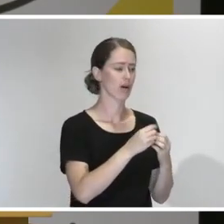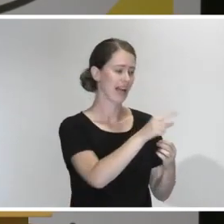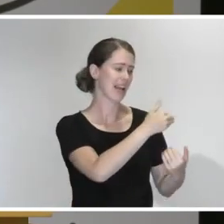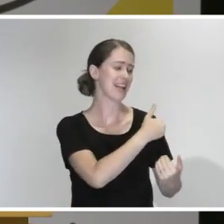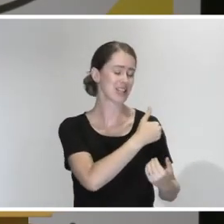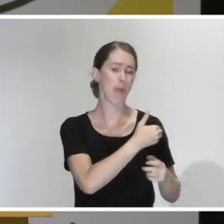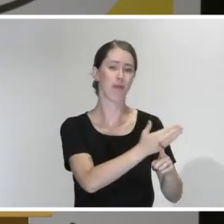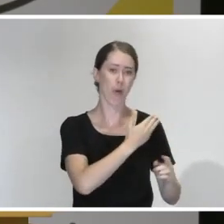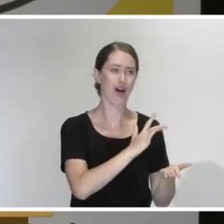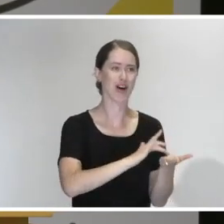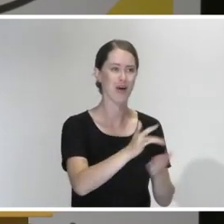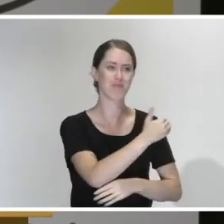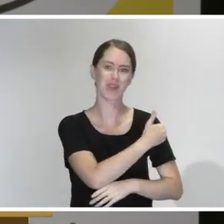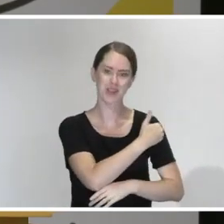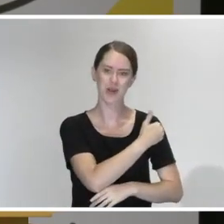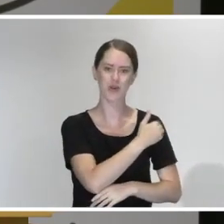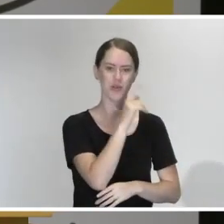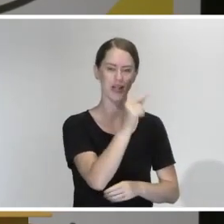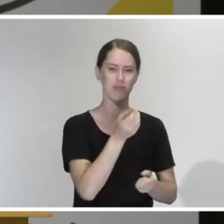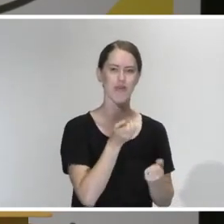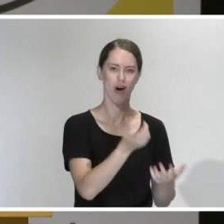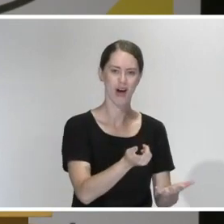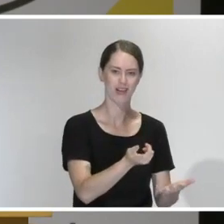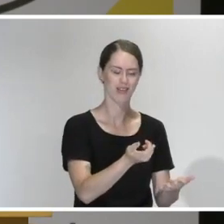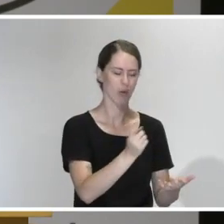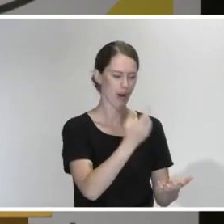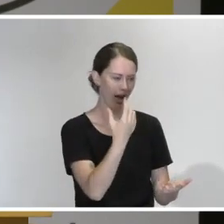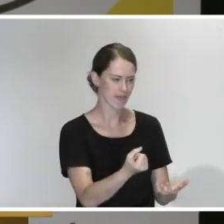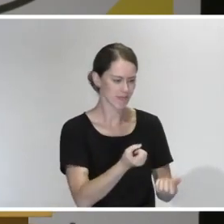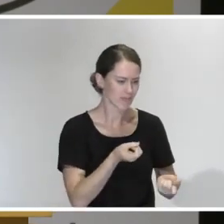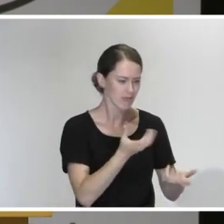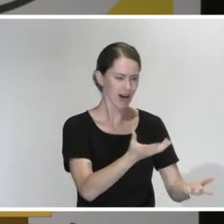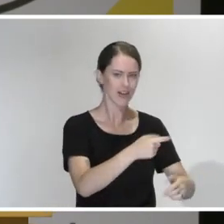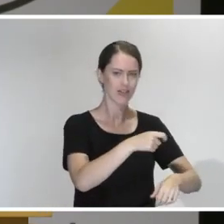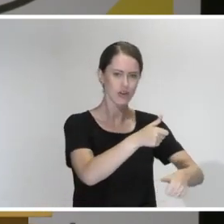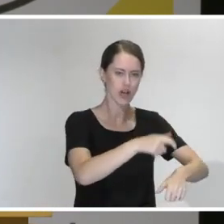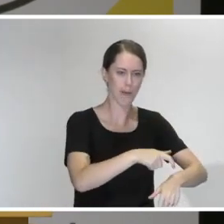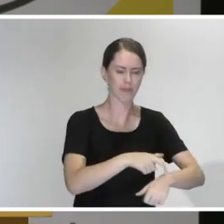before they run out, so we can get the swabs we already have out to them in a timely way.